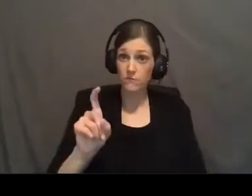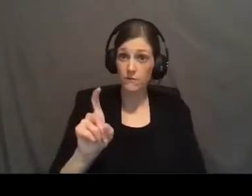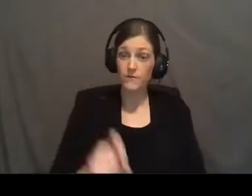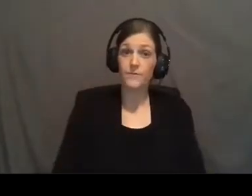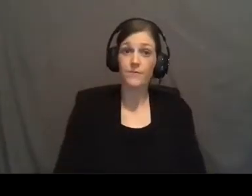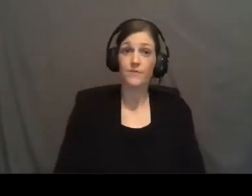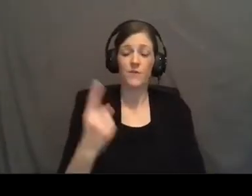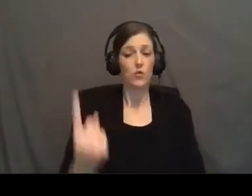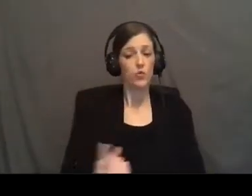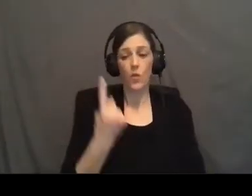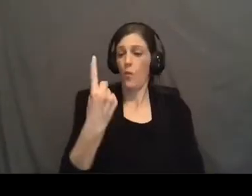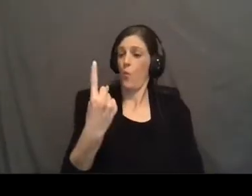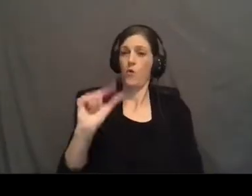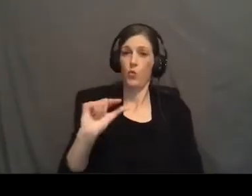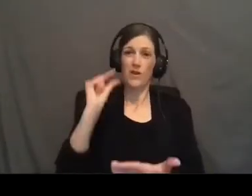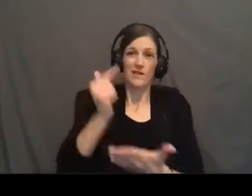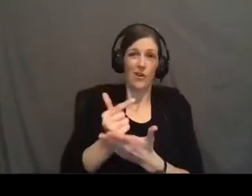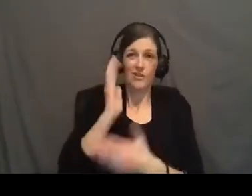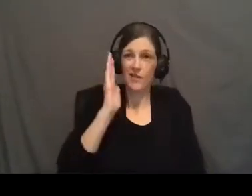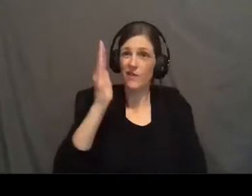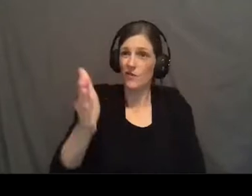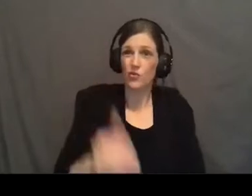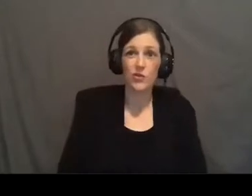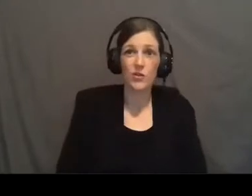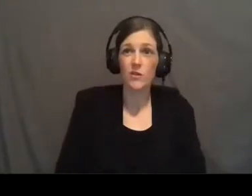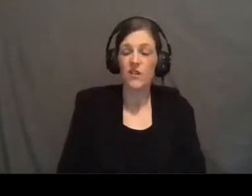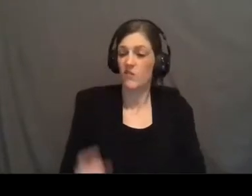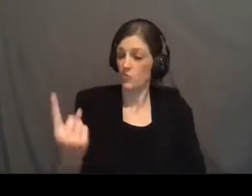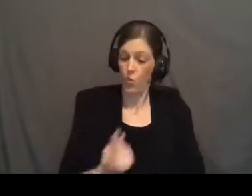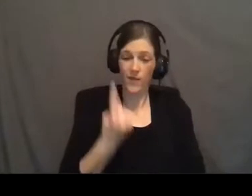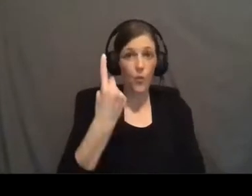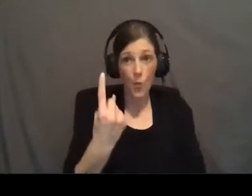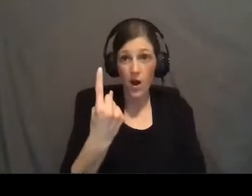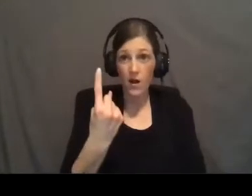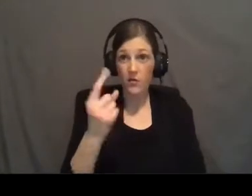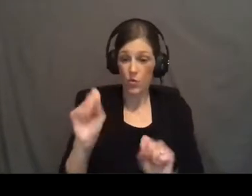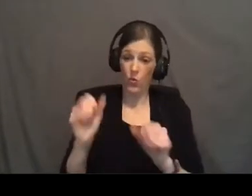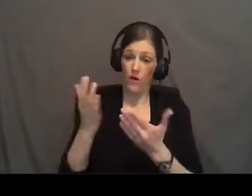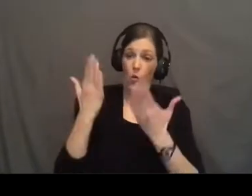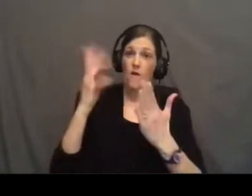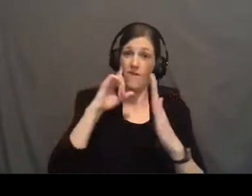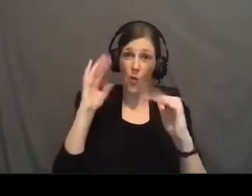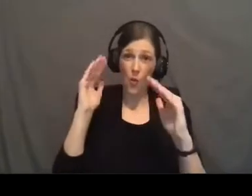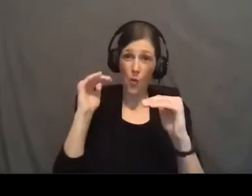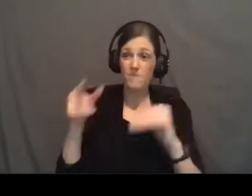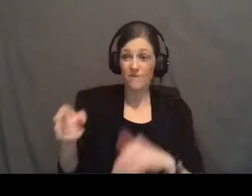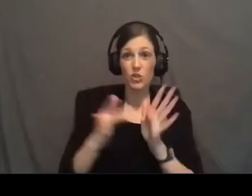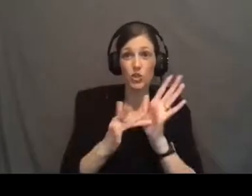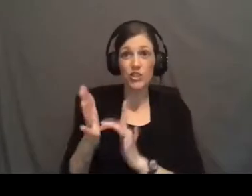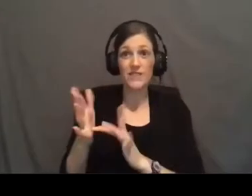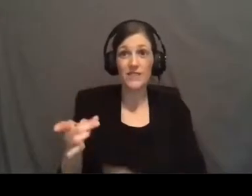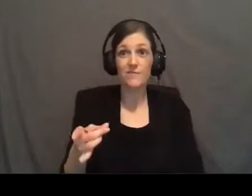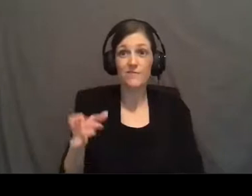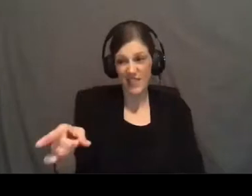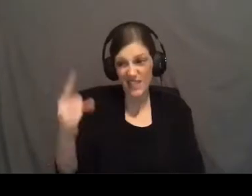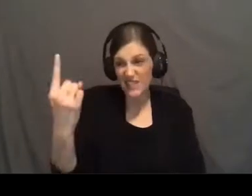there's only one that can guarantee that future there's only one that can offer that hope it's Jesus he